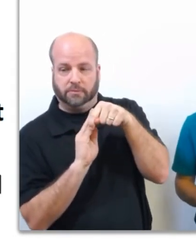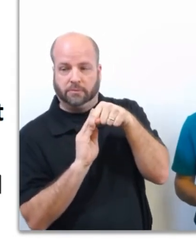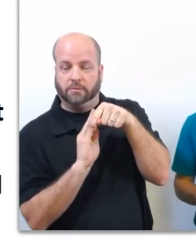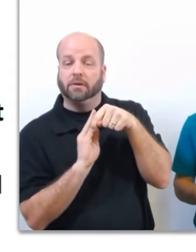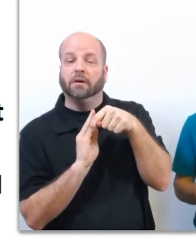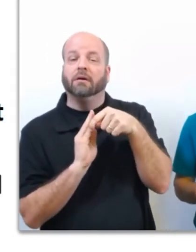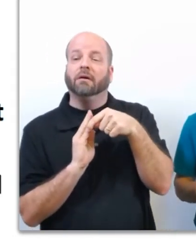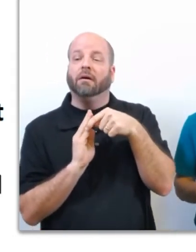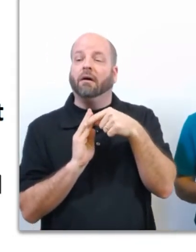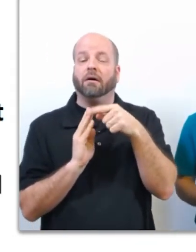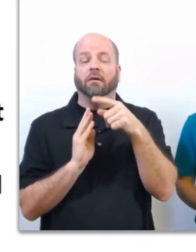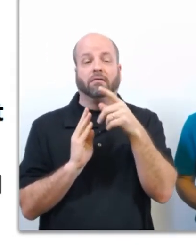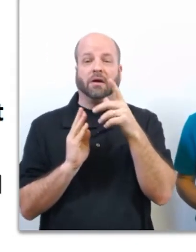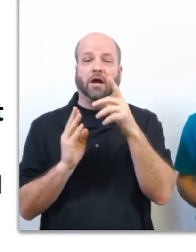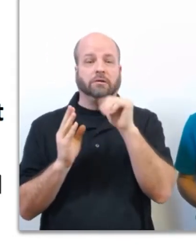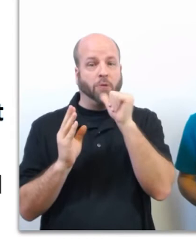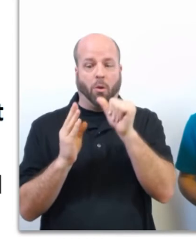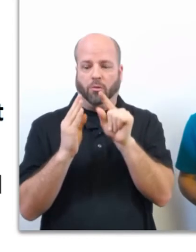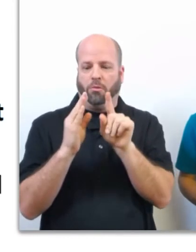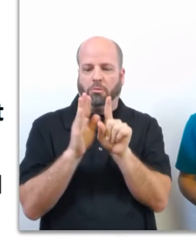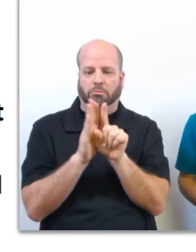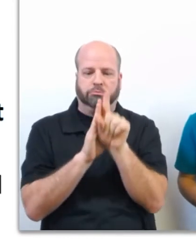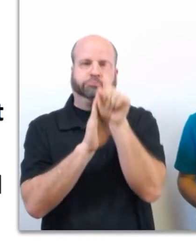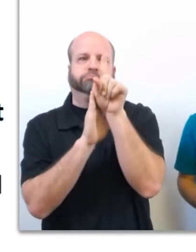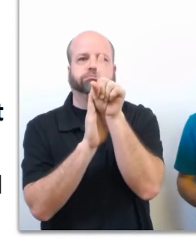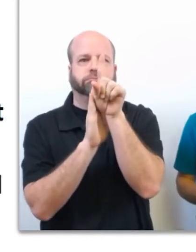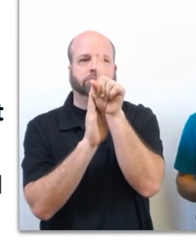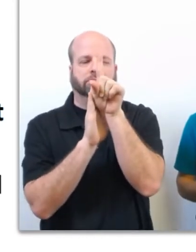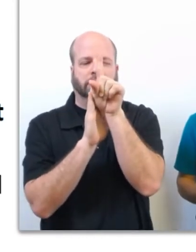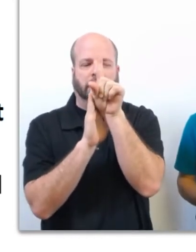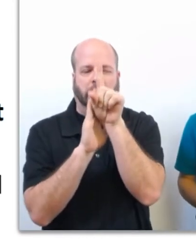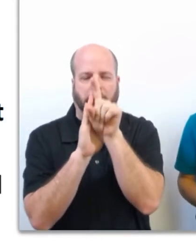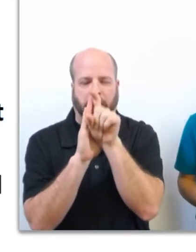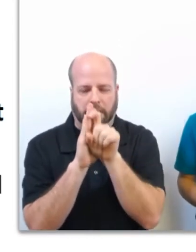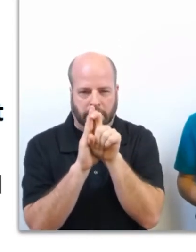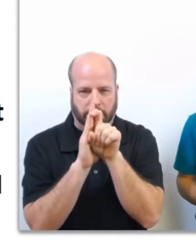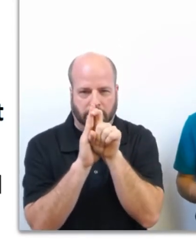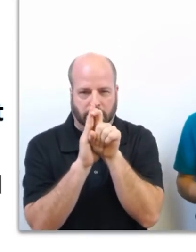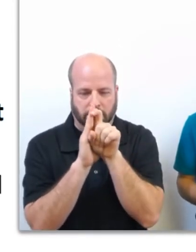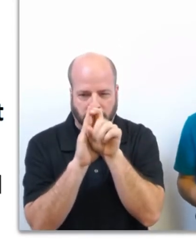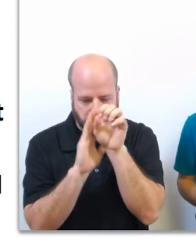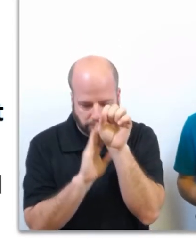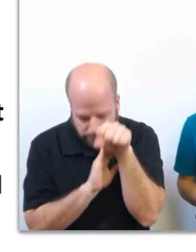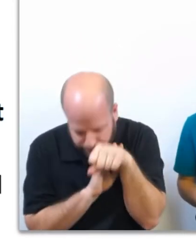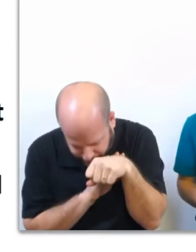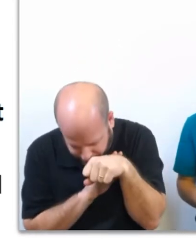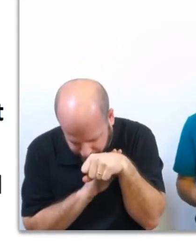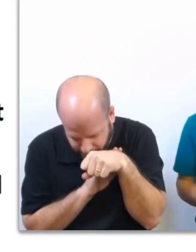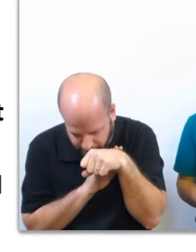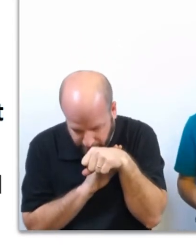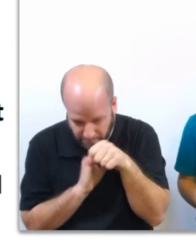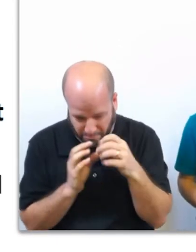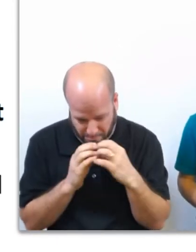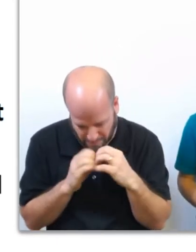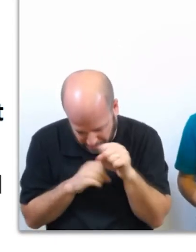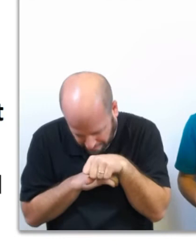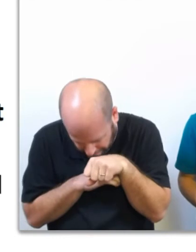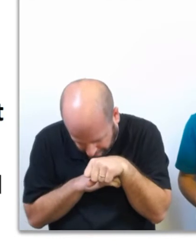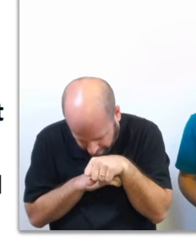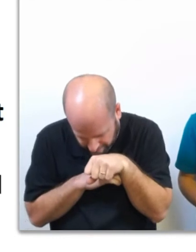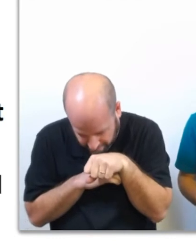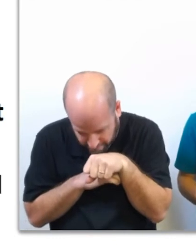Avoid being one of the tallest objects around. Crouch low to the ground in a ball-like position with your head tucked.